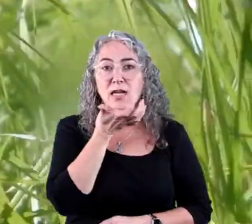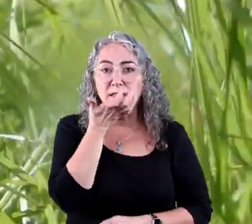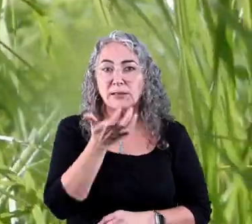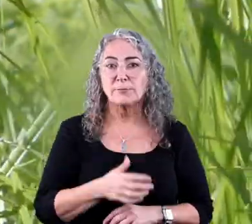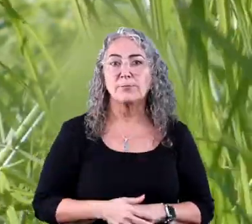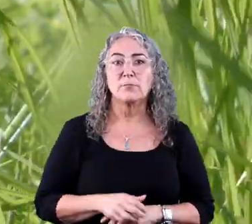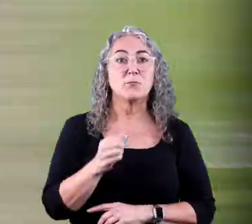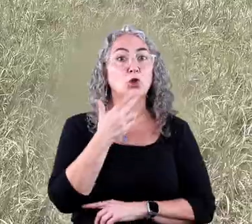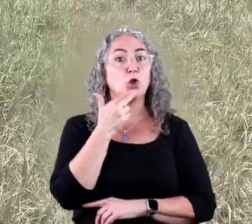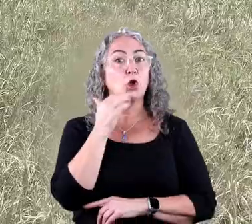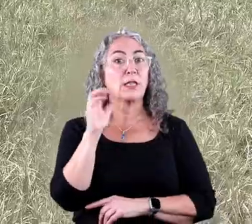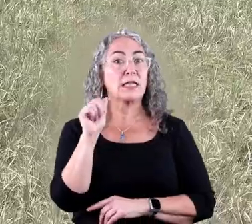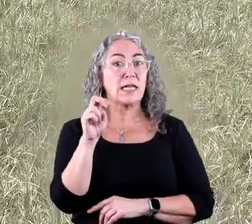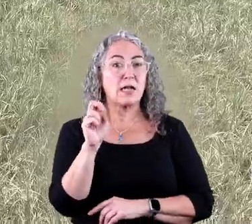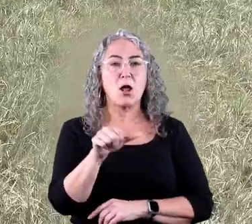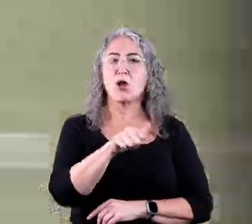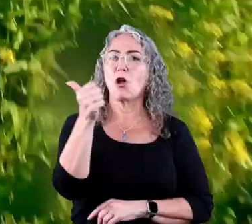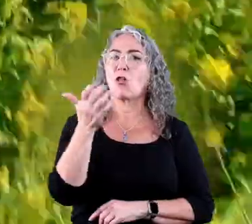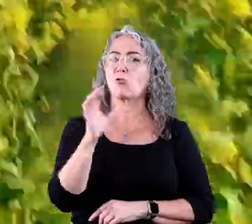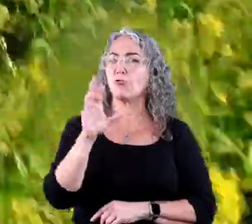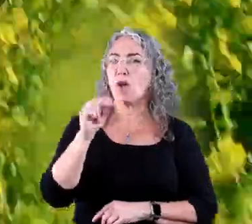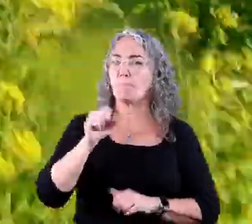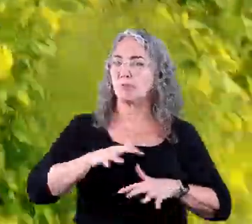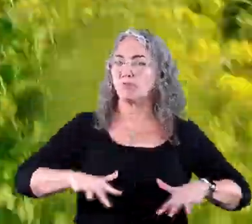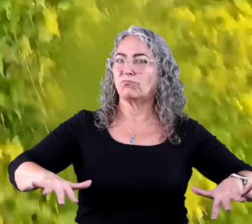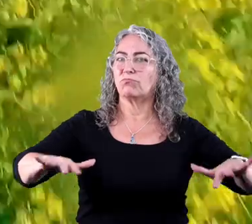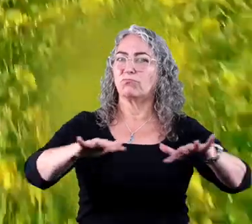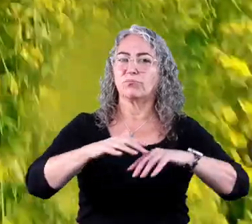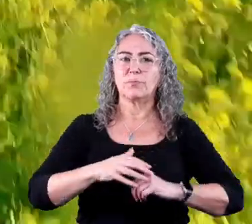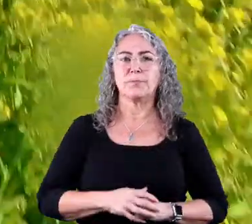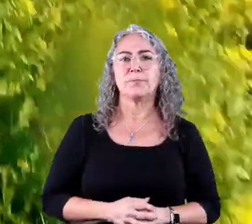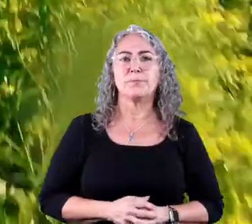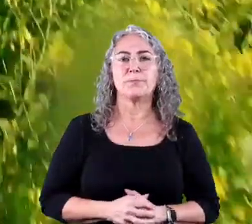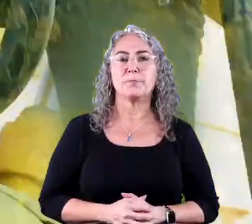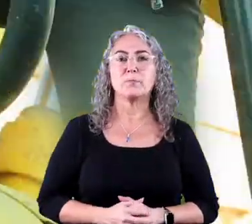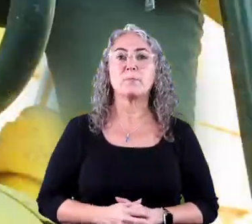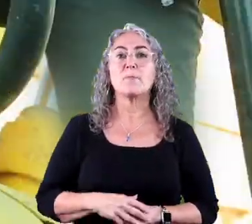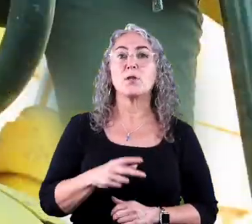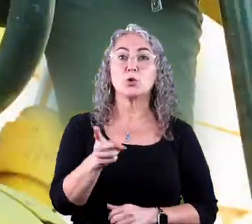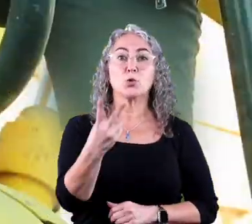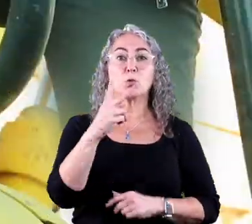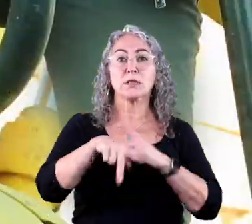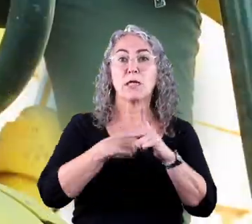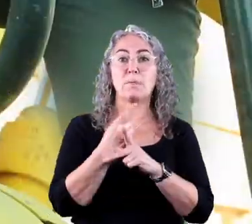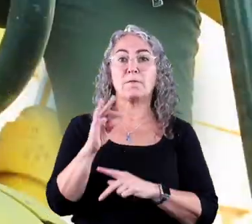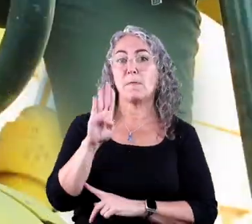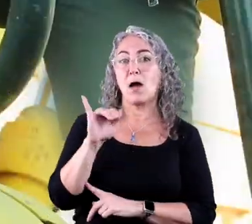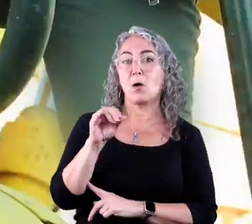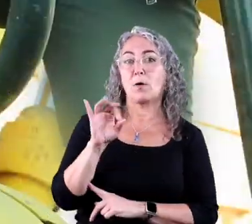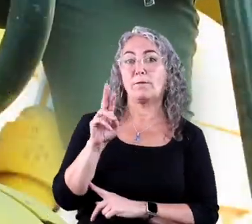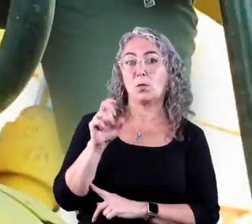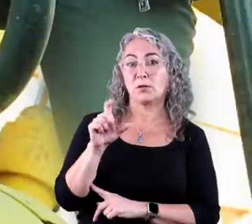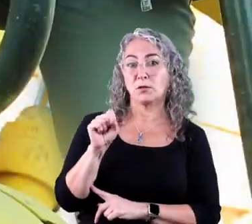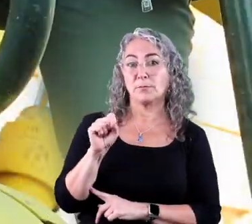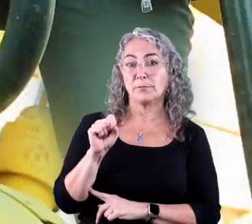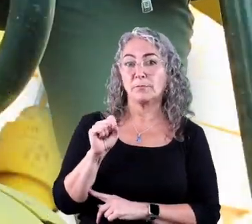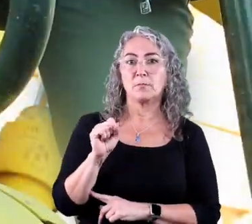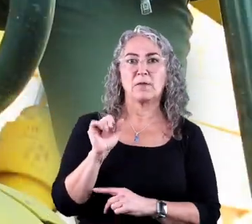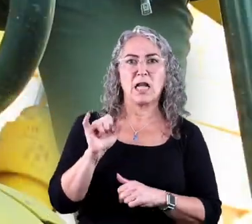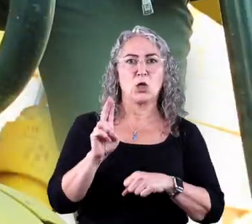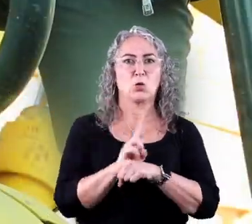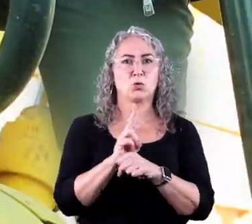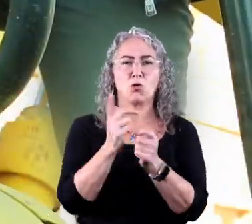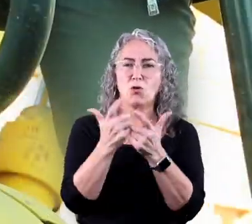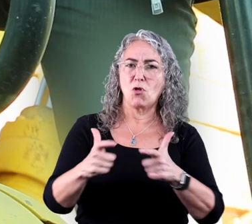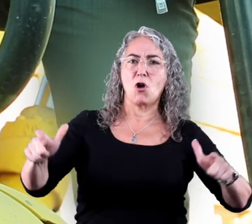grass, sugarcane, and several other crops. Two other types of biofuels are biodiesel,